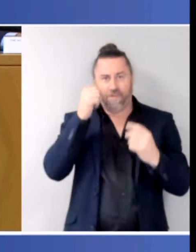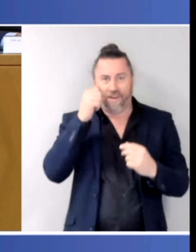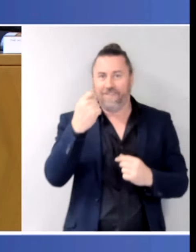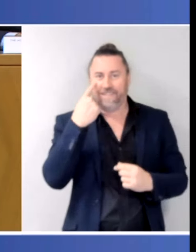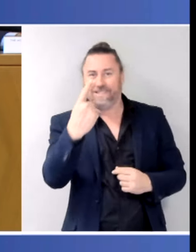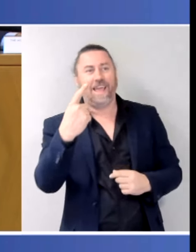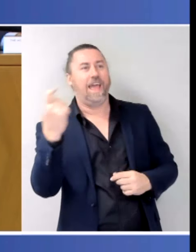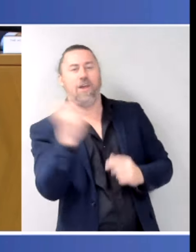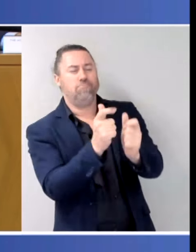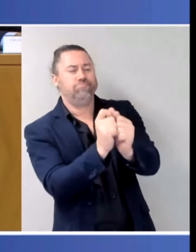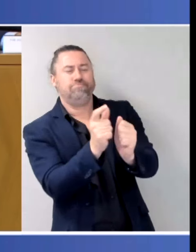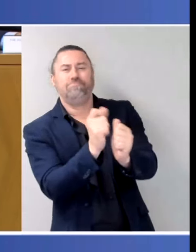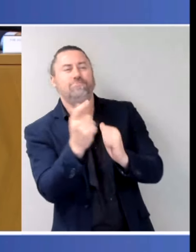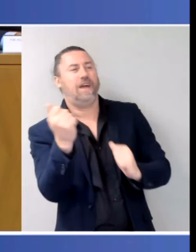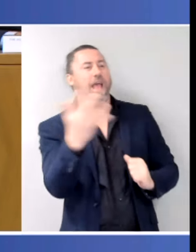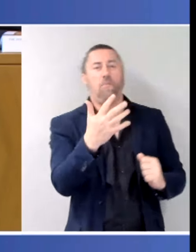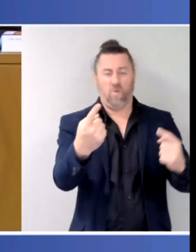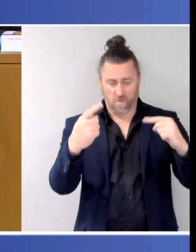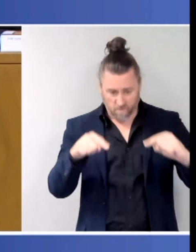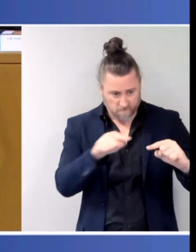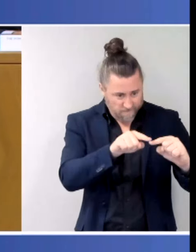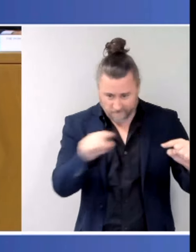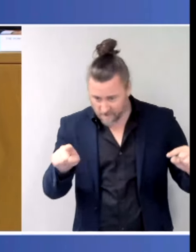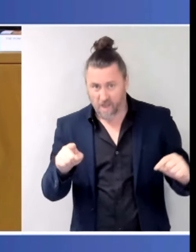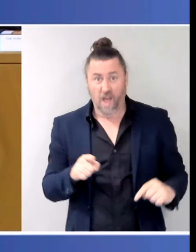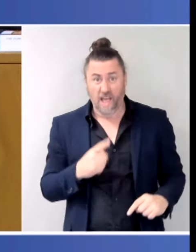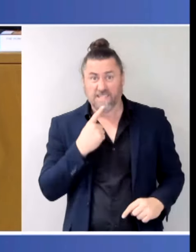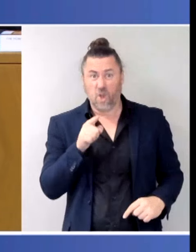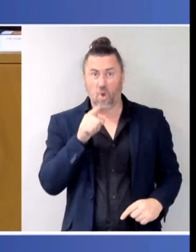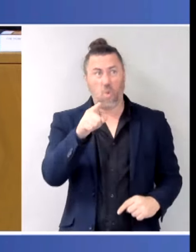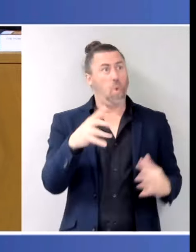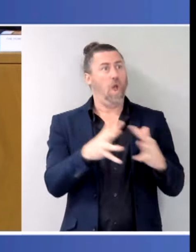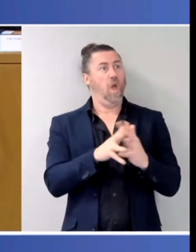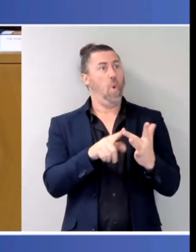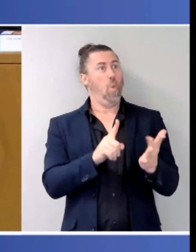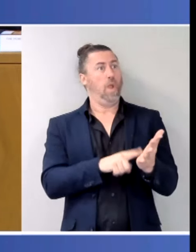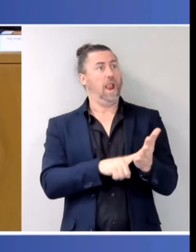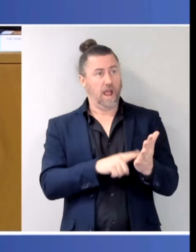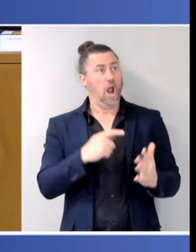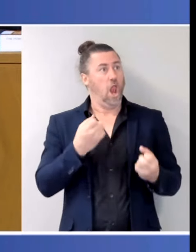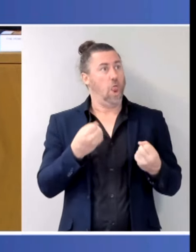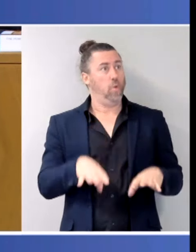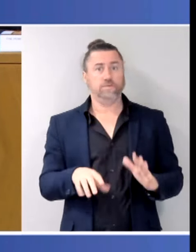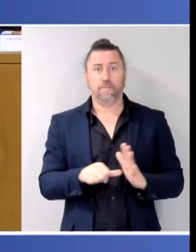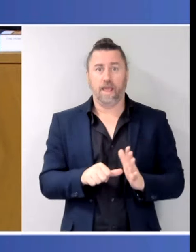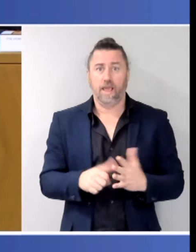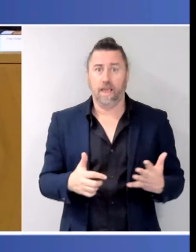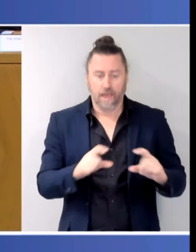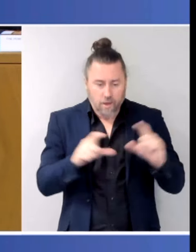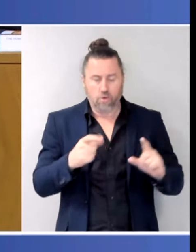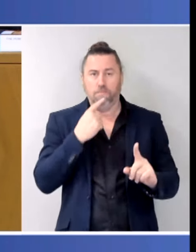will lose. That's the point of the industry which is there. On alcohol, the states and territories have said